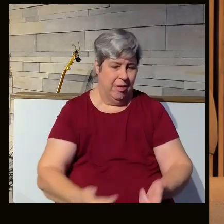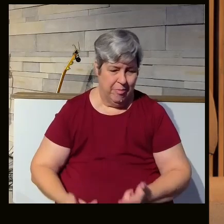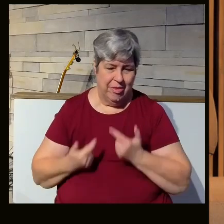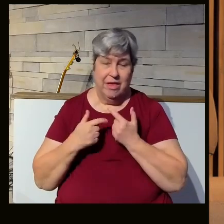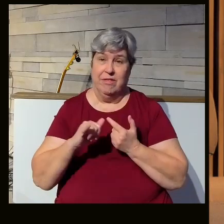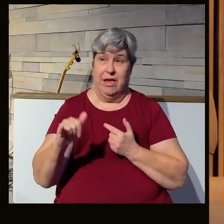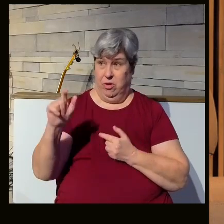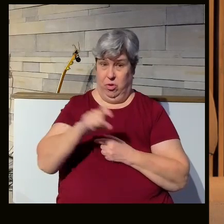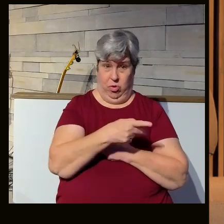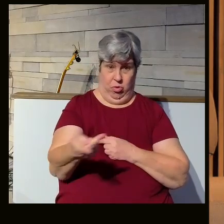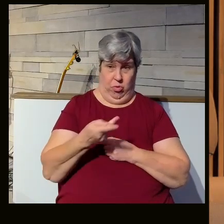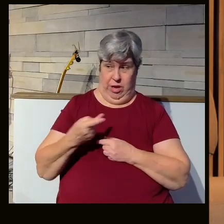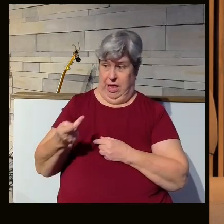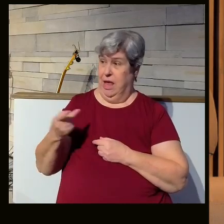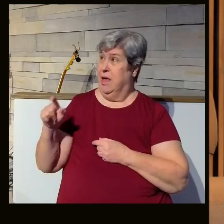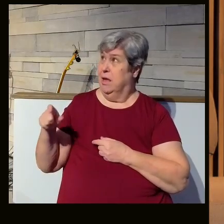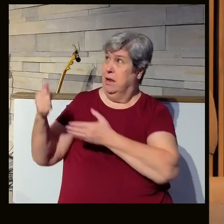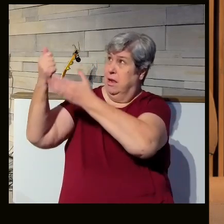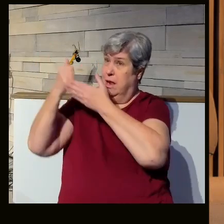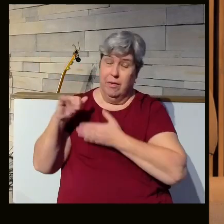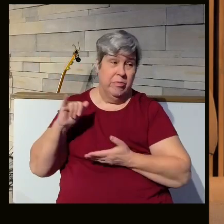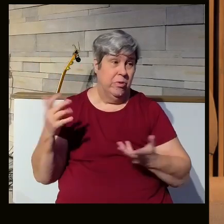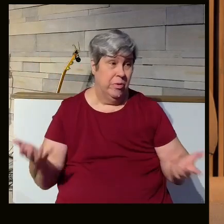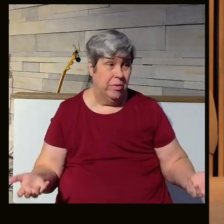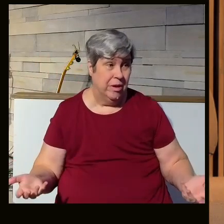life just as you and I need help as well.